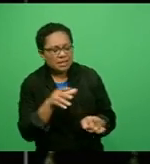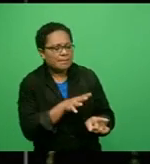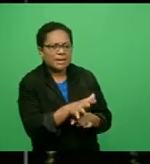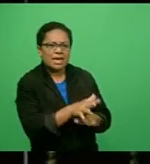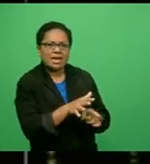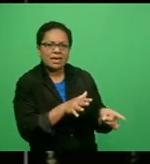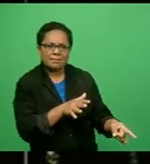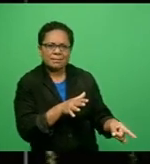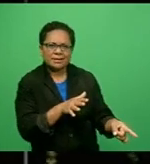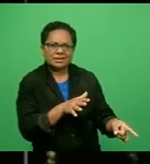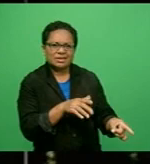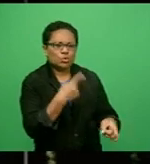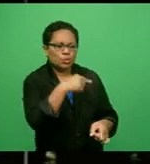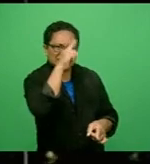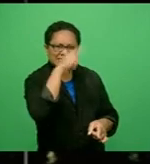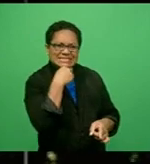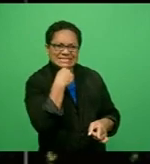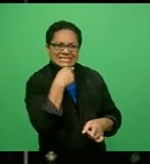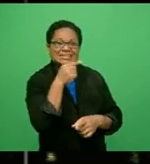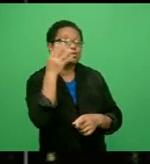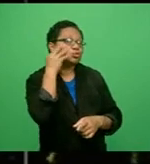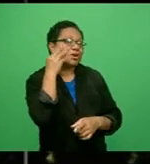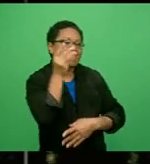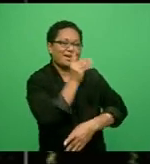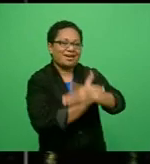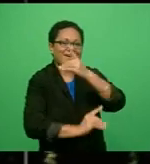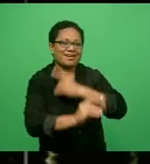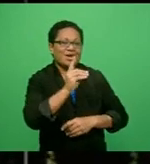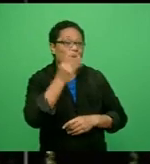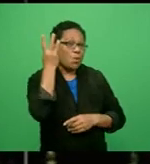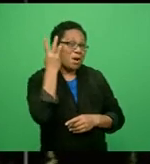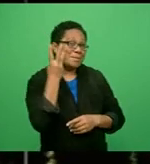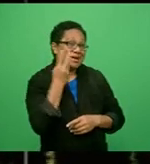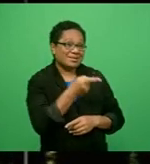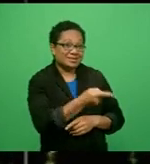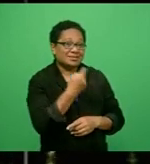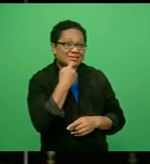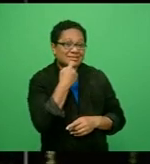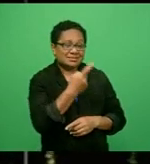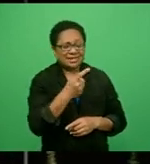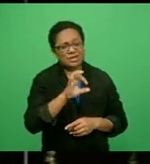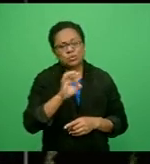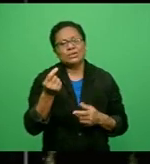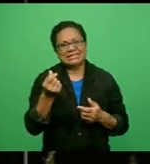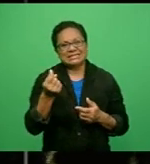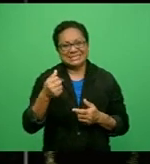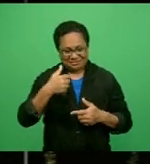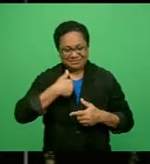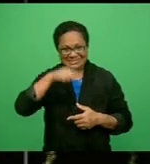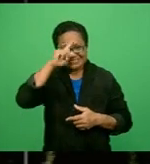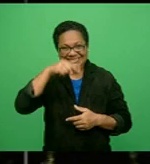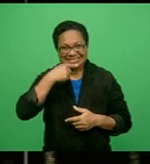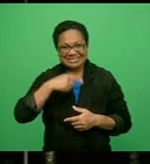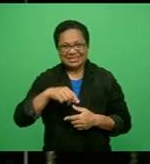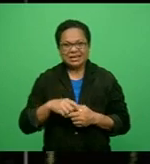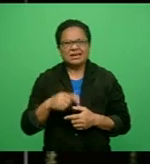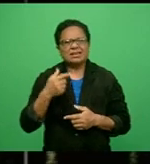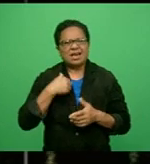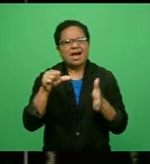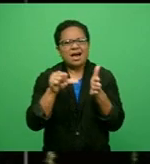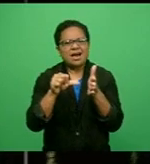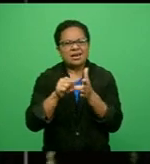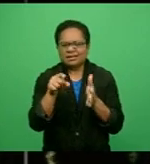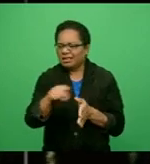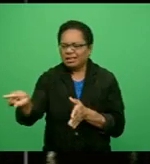as diabetes. Diabetic patient Mariah Tambua says living with diabetes is a challenge for her as it is becoming a